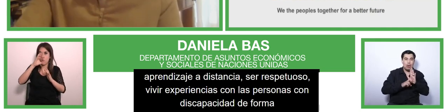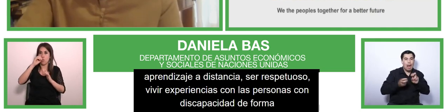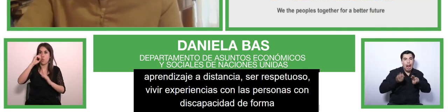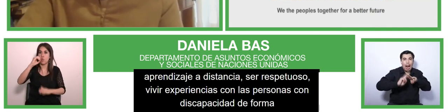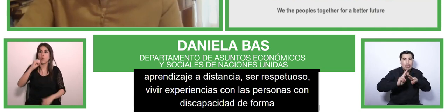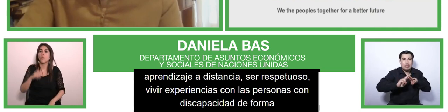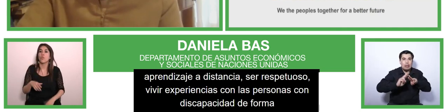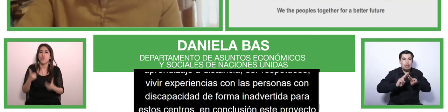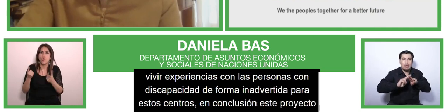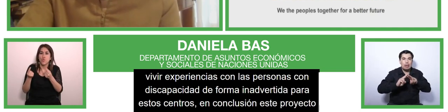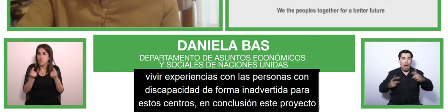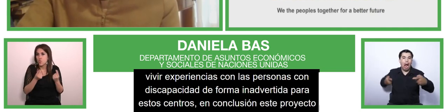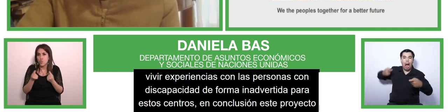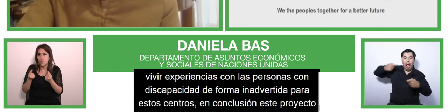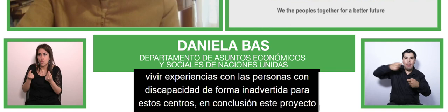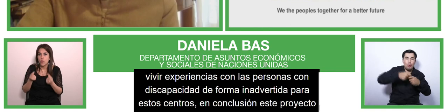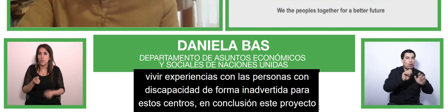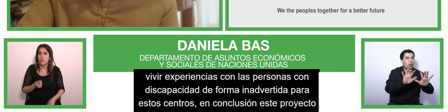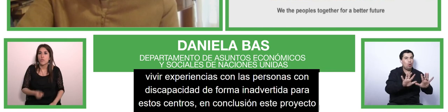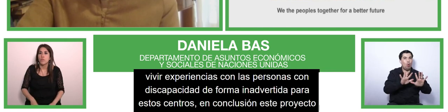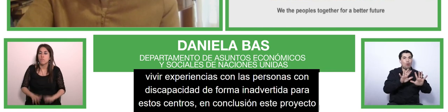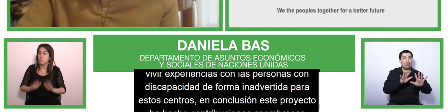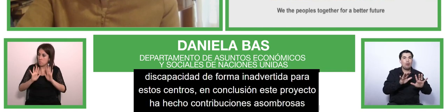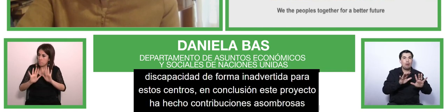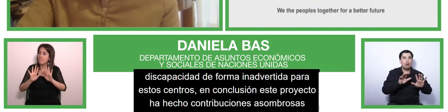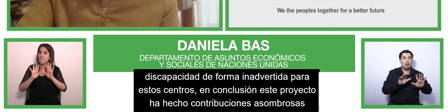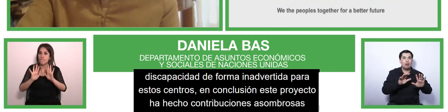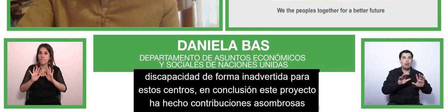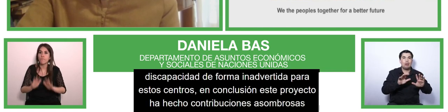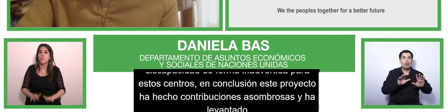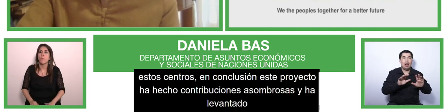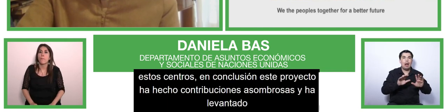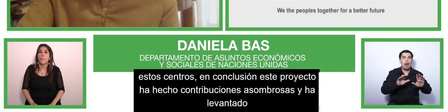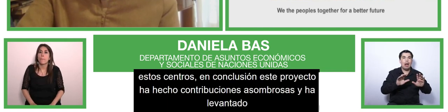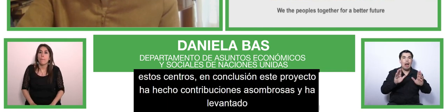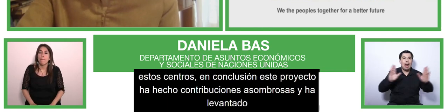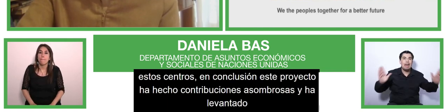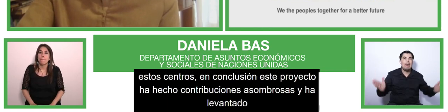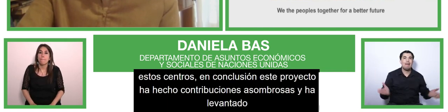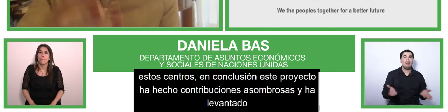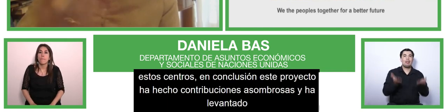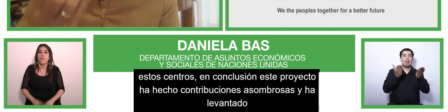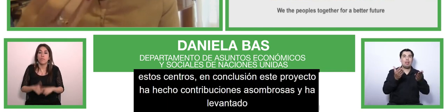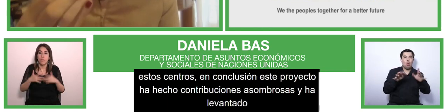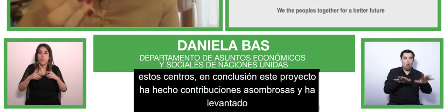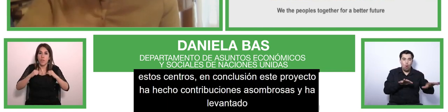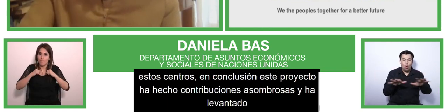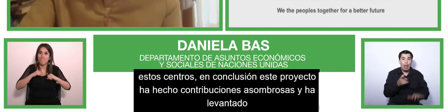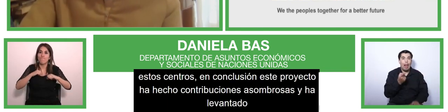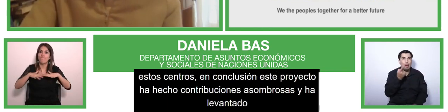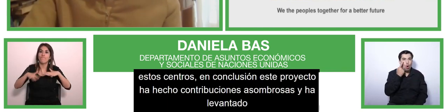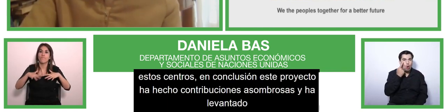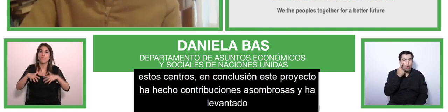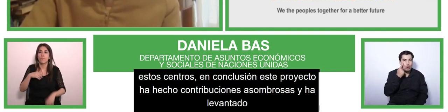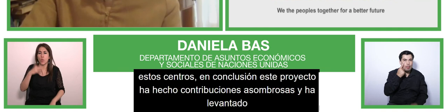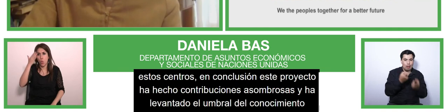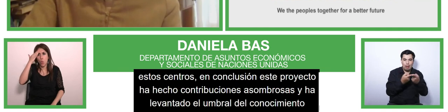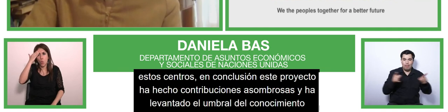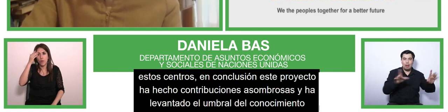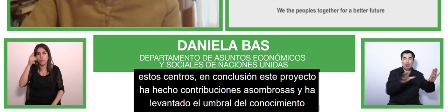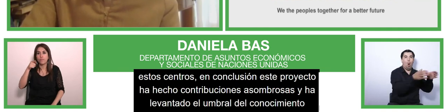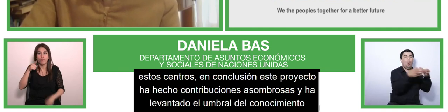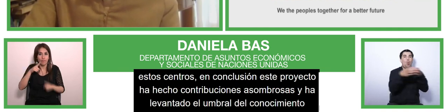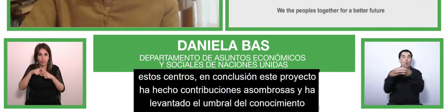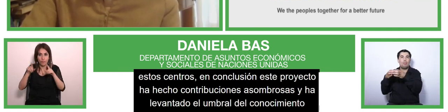awareness to this issue. And now, and our united ability